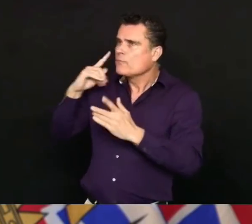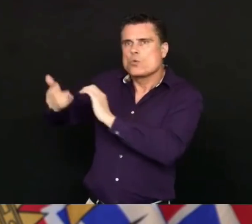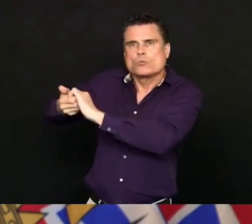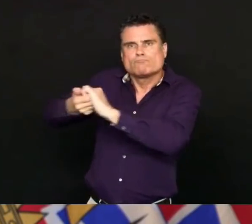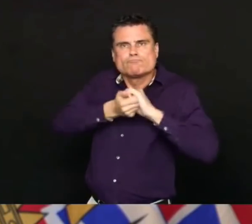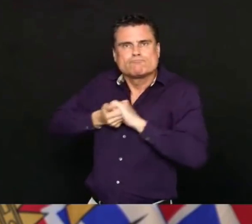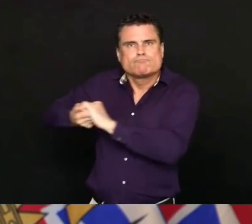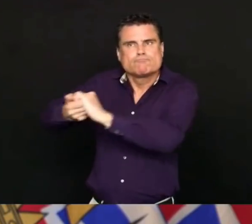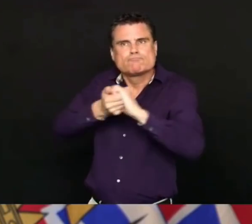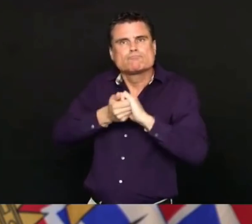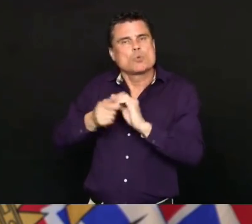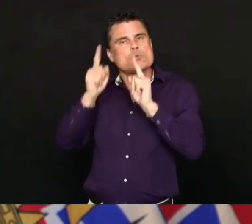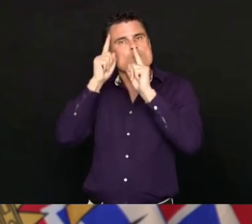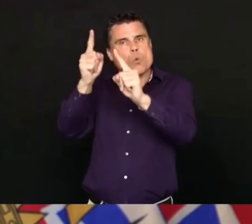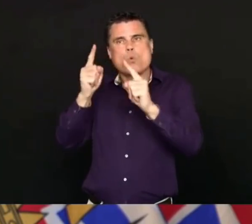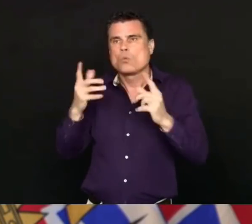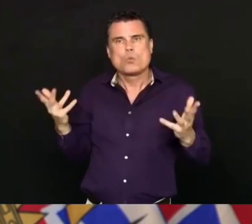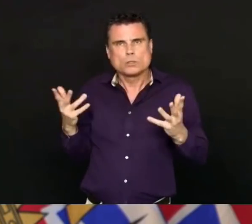here in BC.